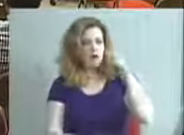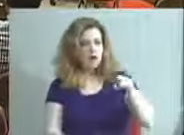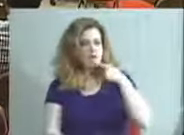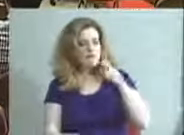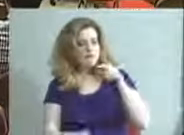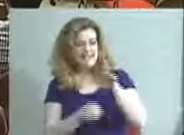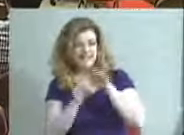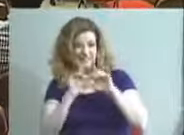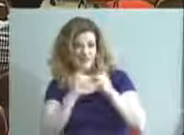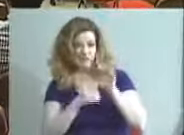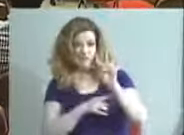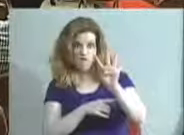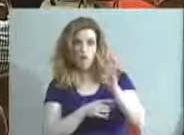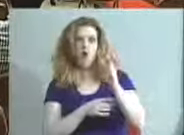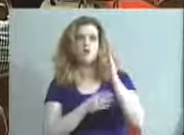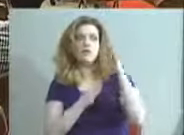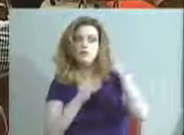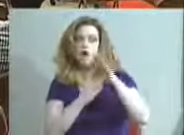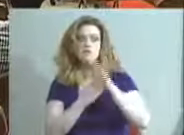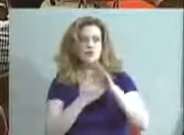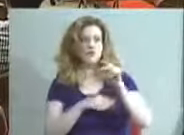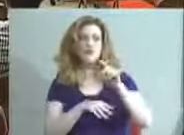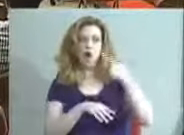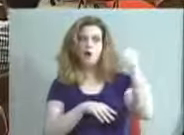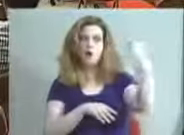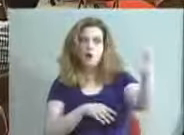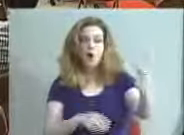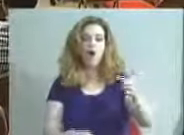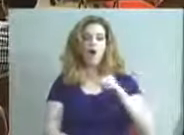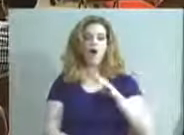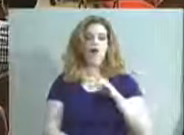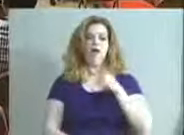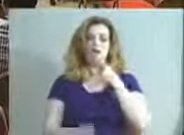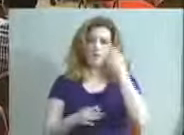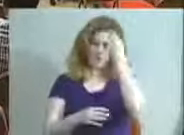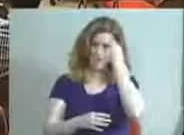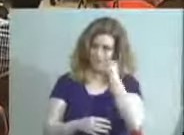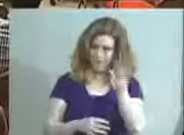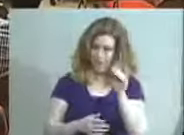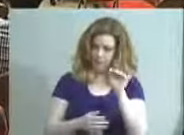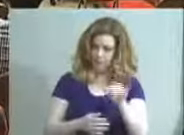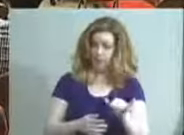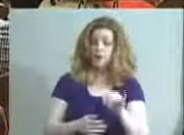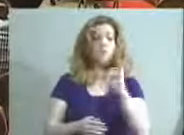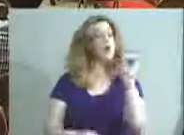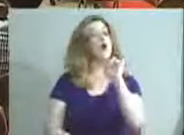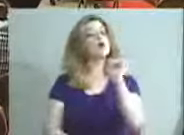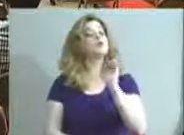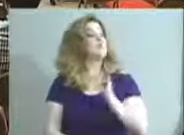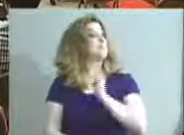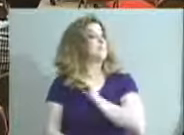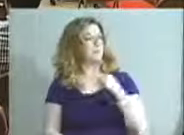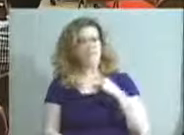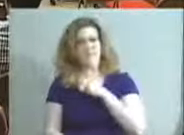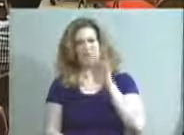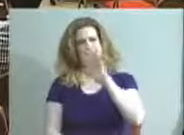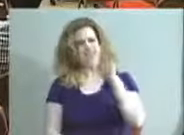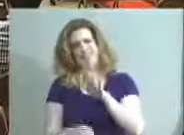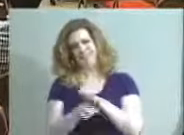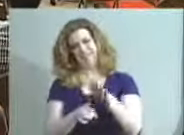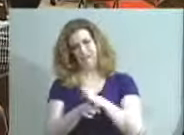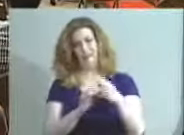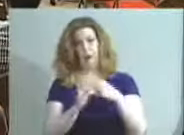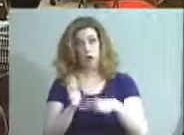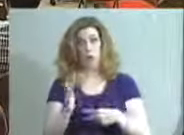or going there. So I share a little bit about that. Also, just because board members never have enough to read,